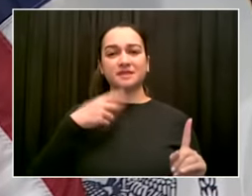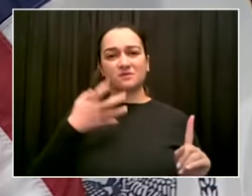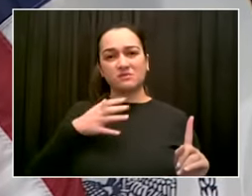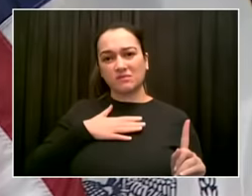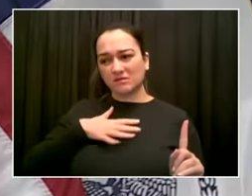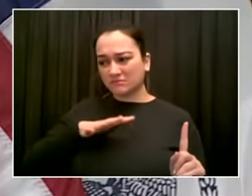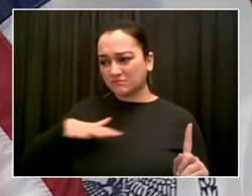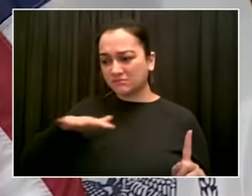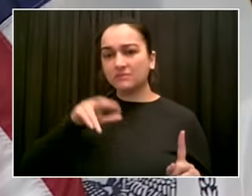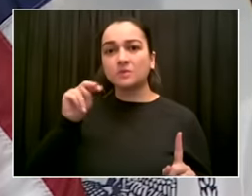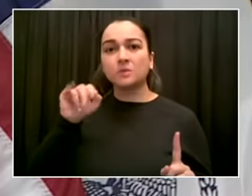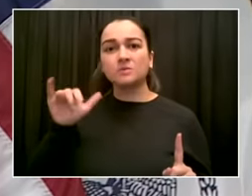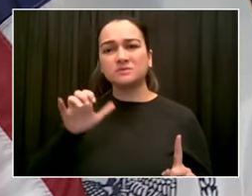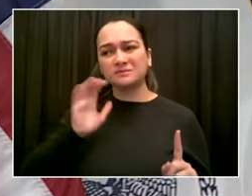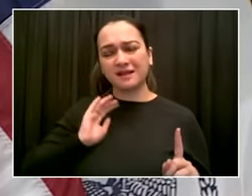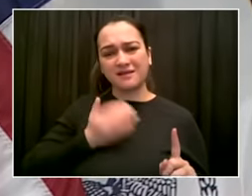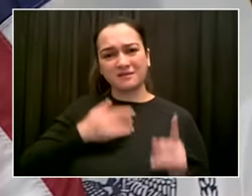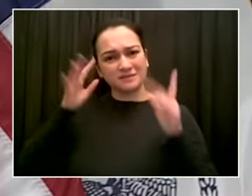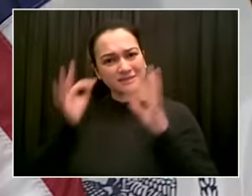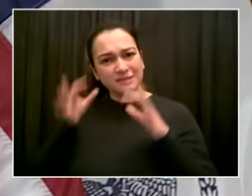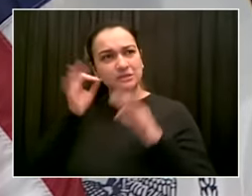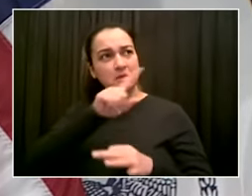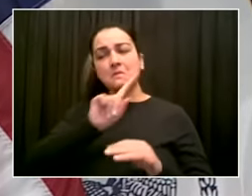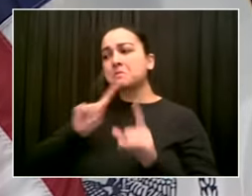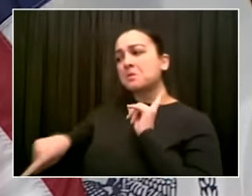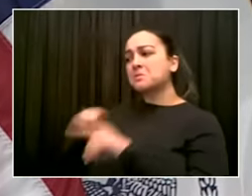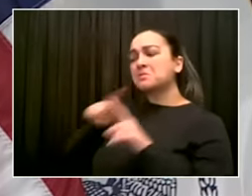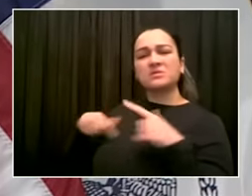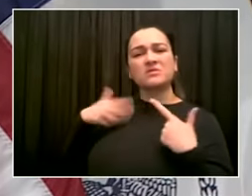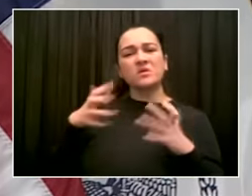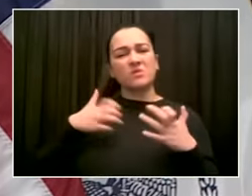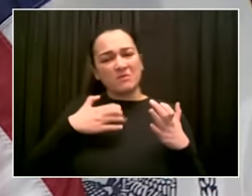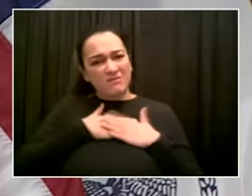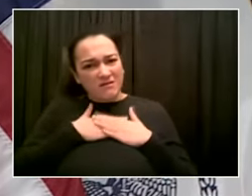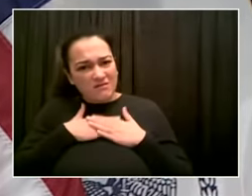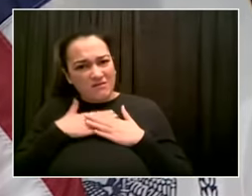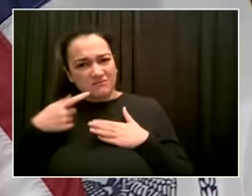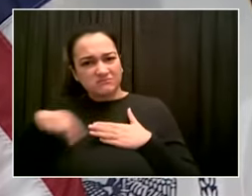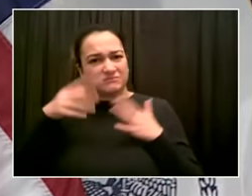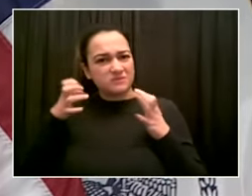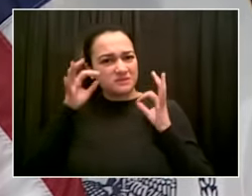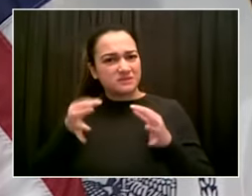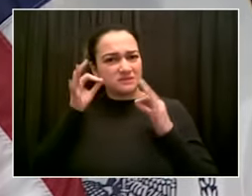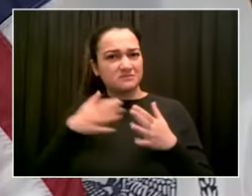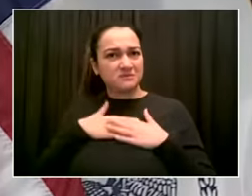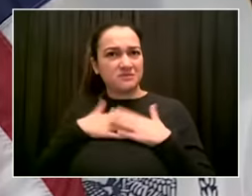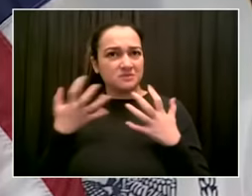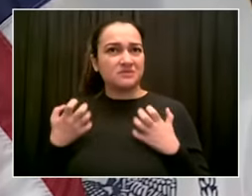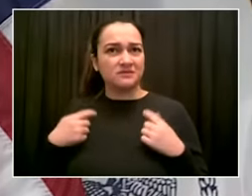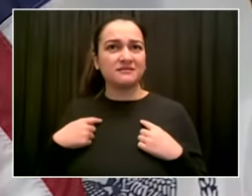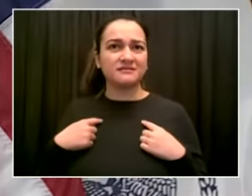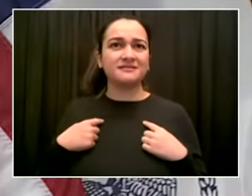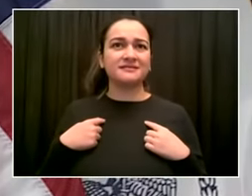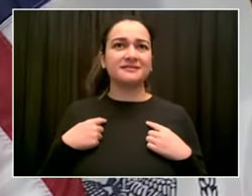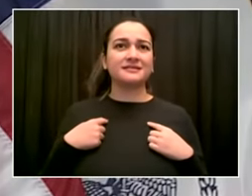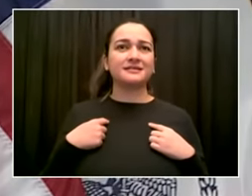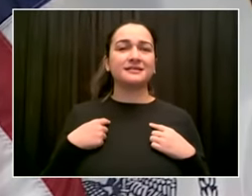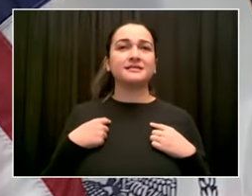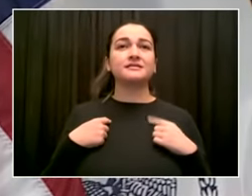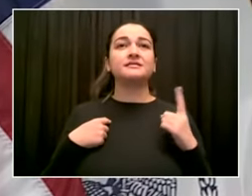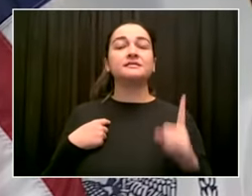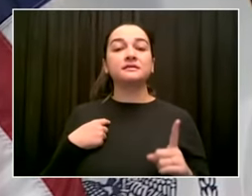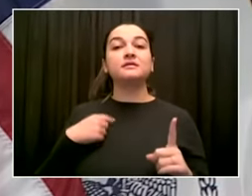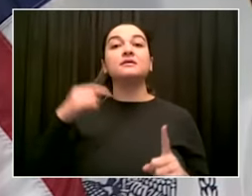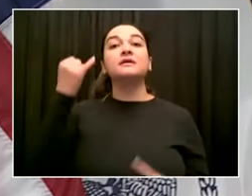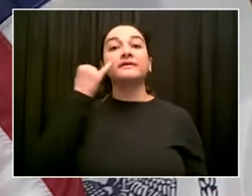fair share point again, I'm happy to see anyone vaccinated from anywhere, everyone in the metropolitan area, we're all interconnected. But if